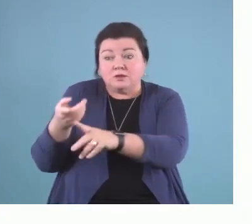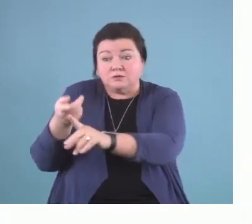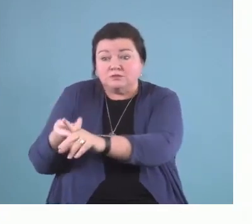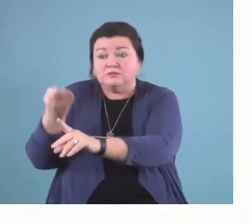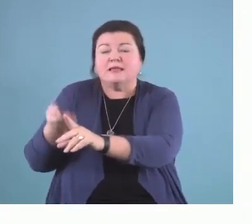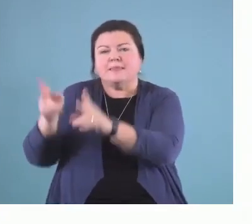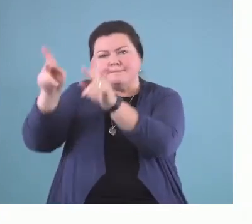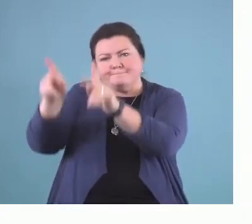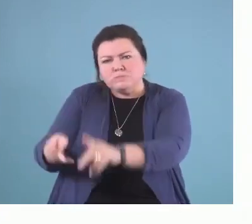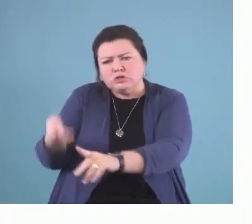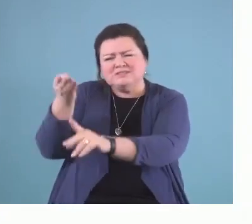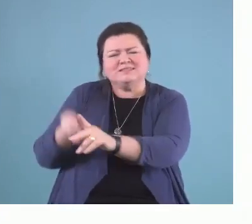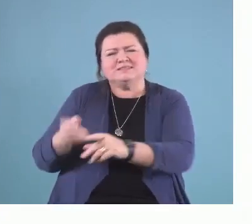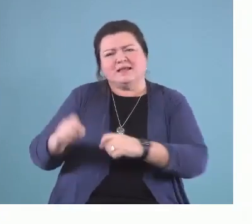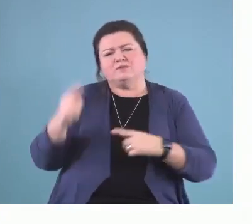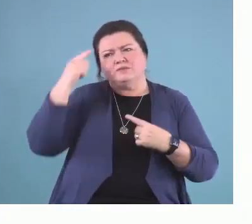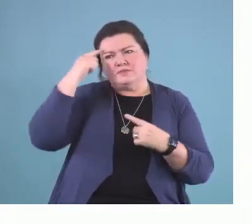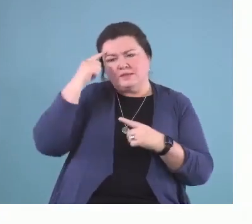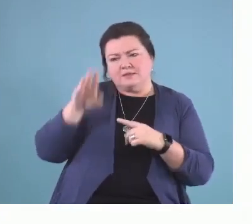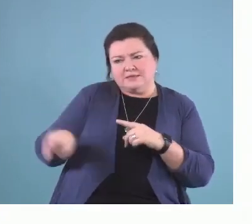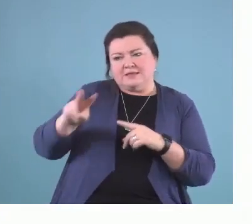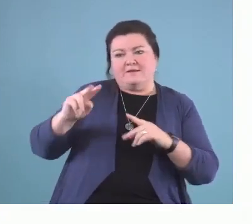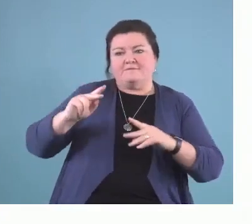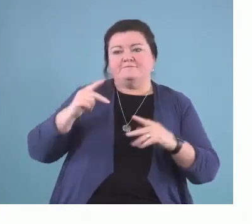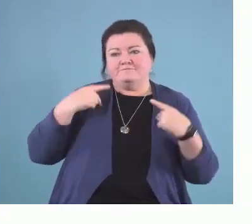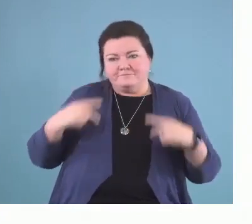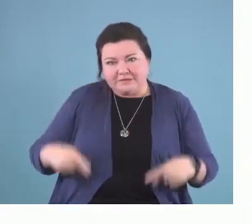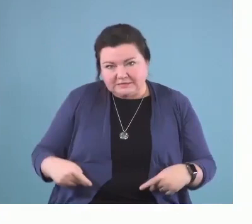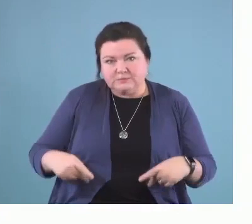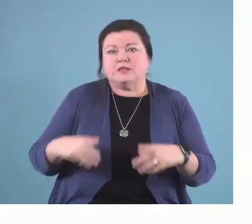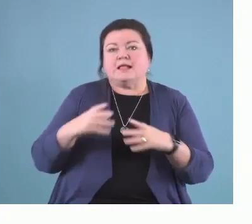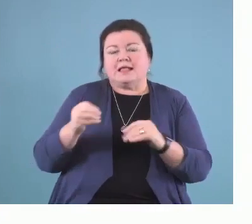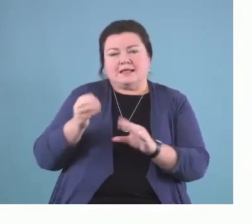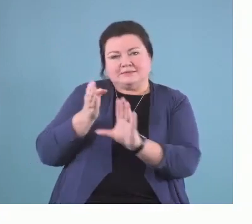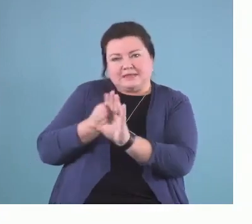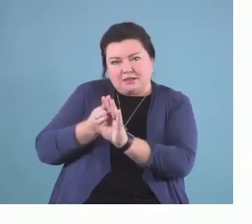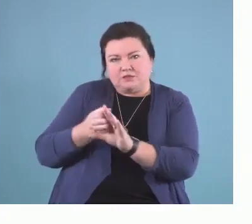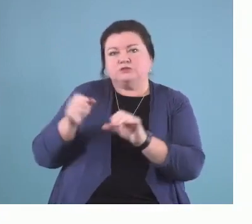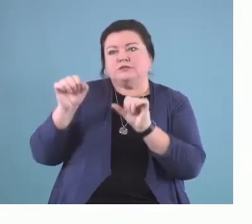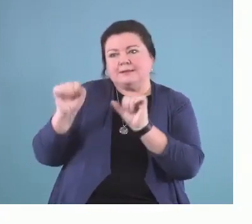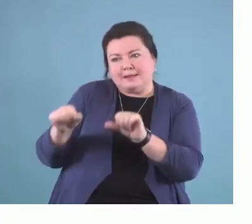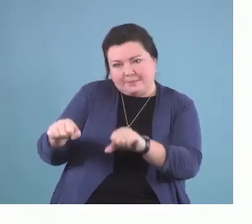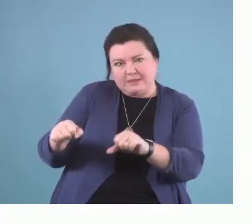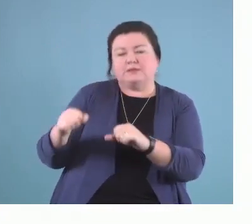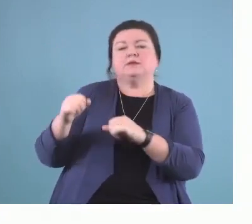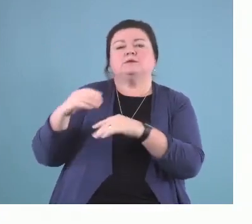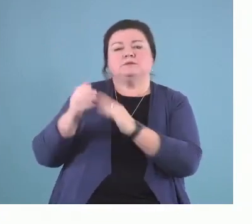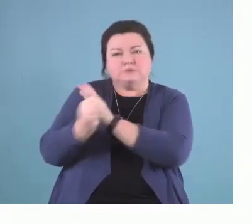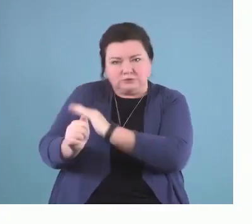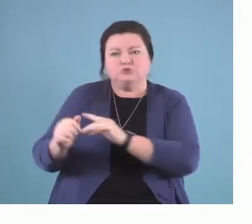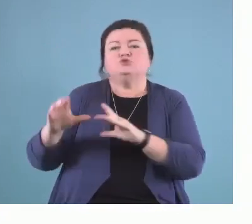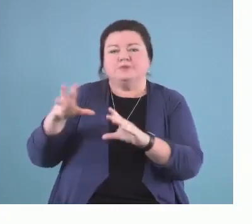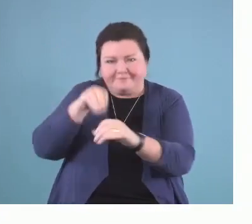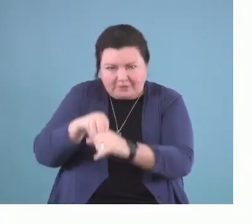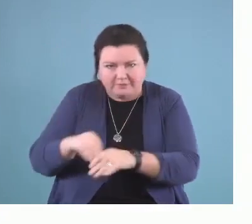behavior needs to have the physical and psychological capability to perform the behavior, the social and